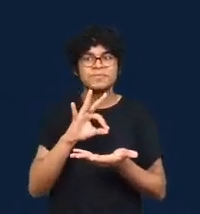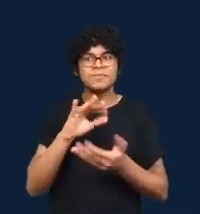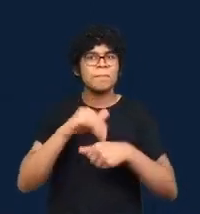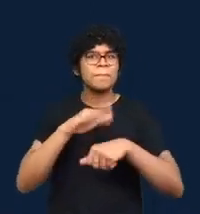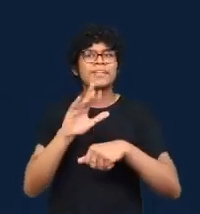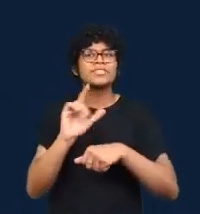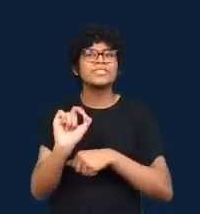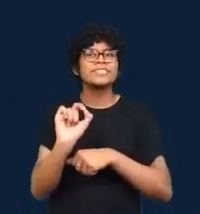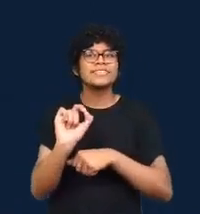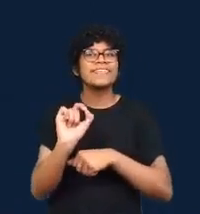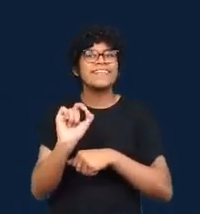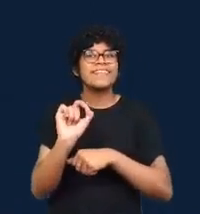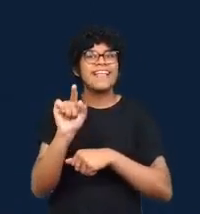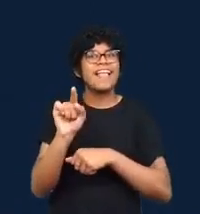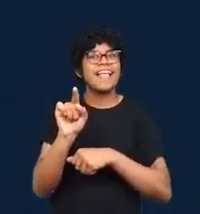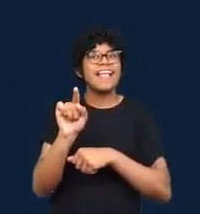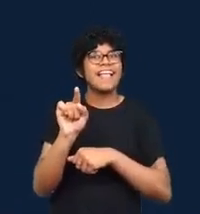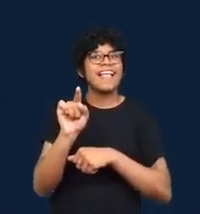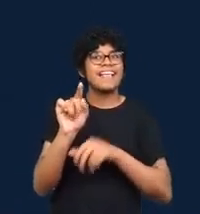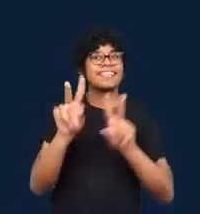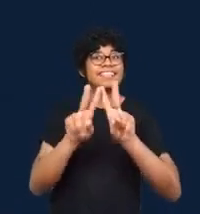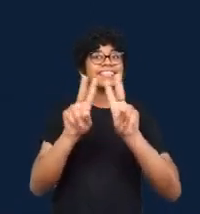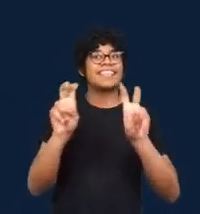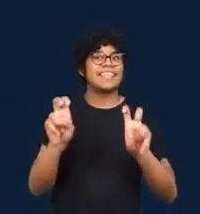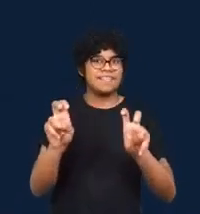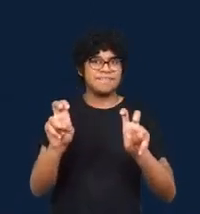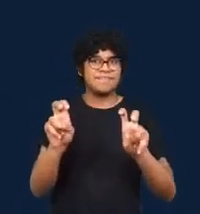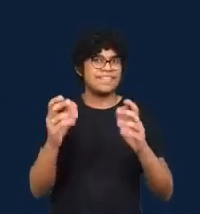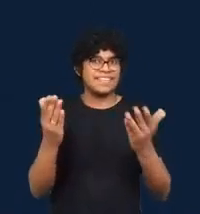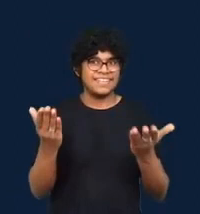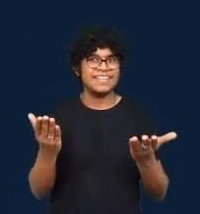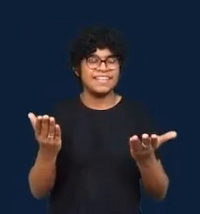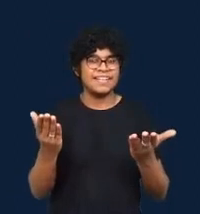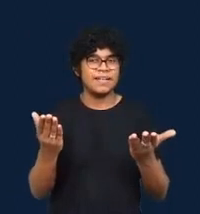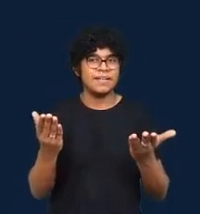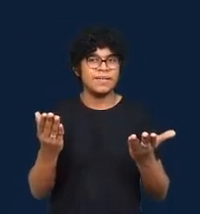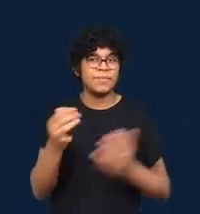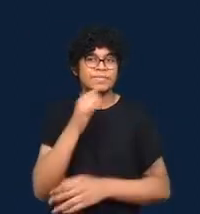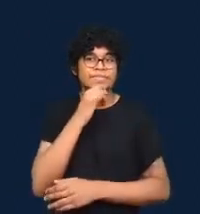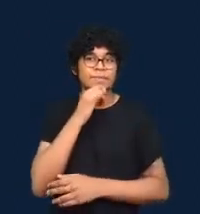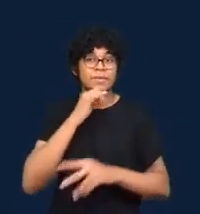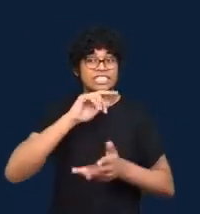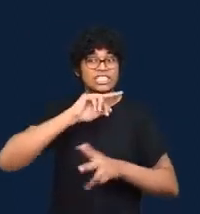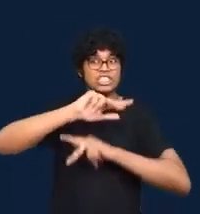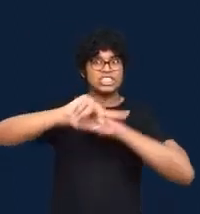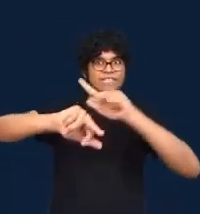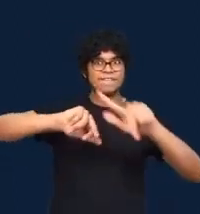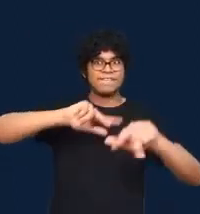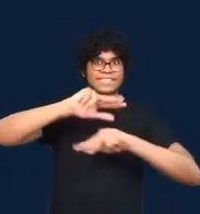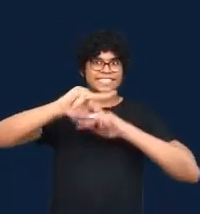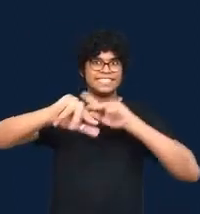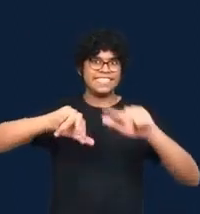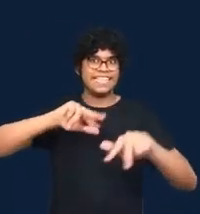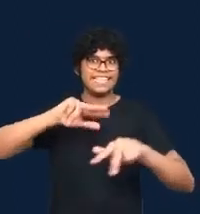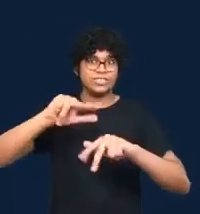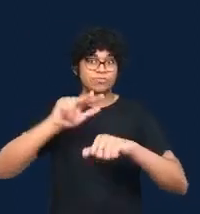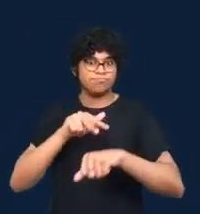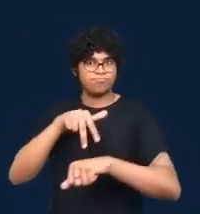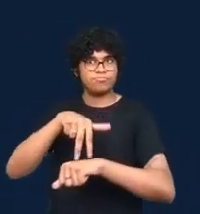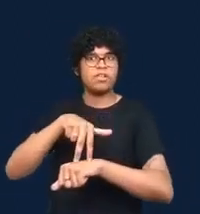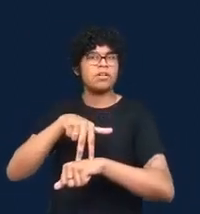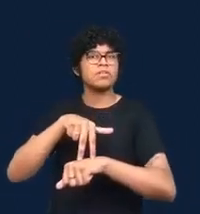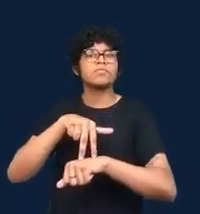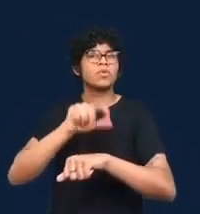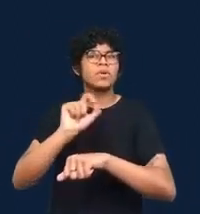of voices in this space? And that is really what we wanted to do with this book. We wanted to make space for different